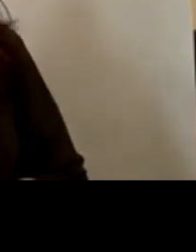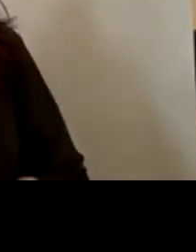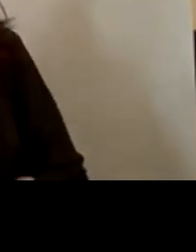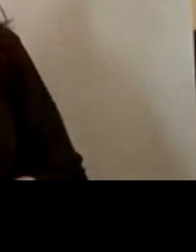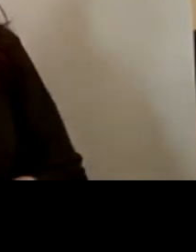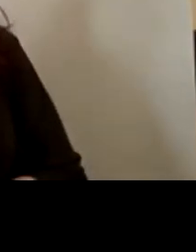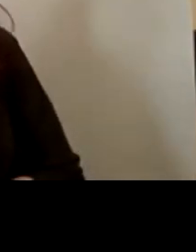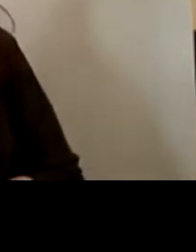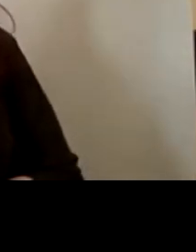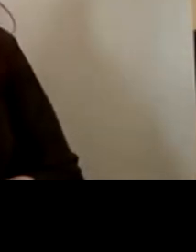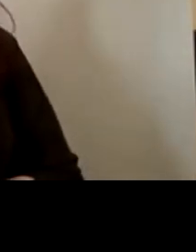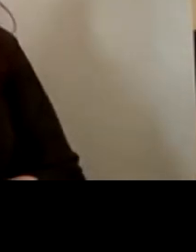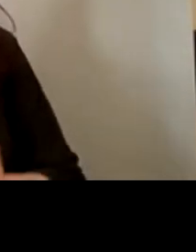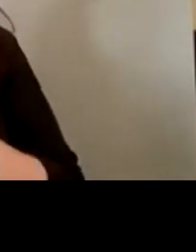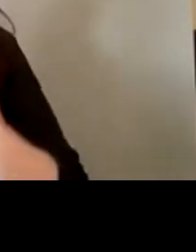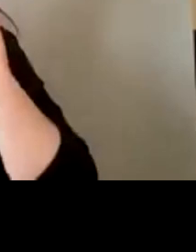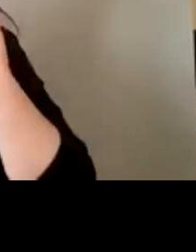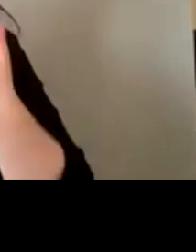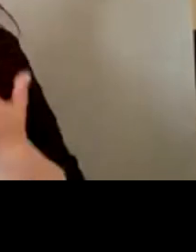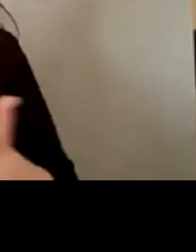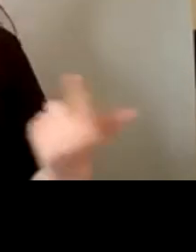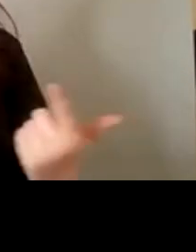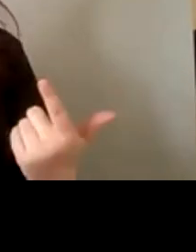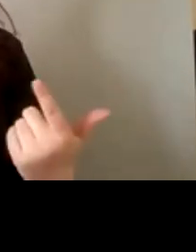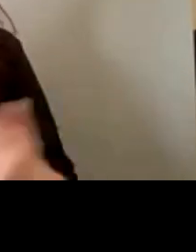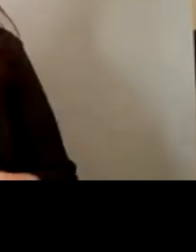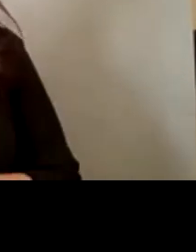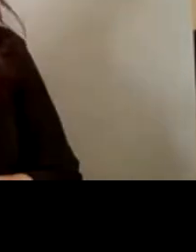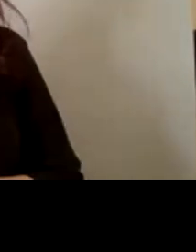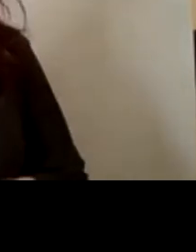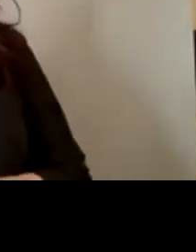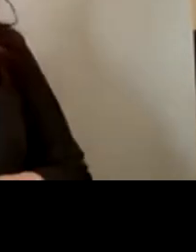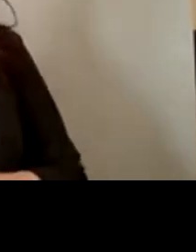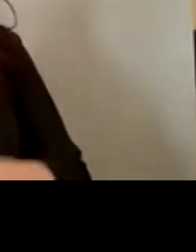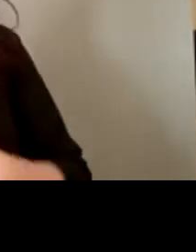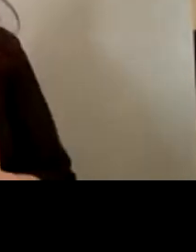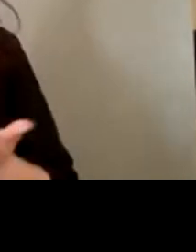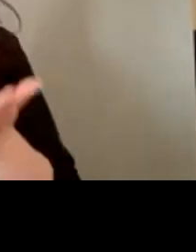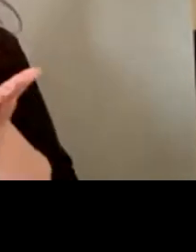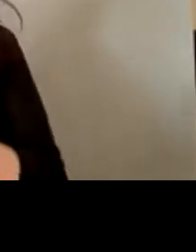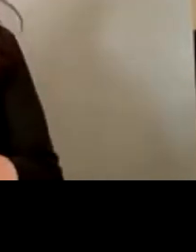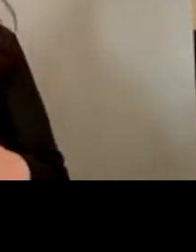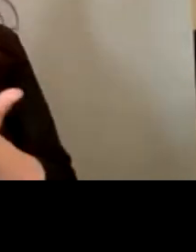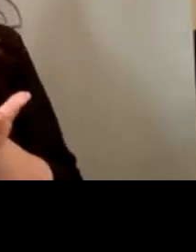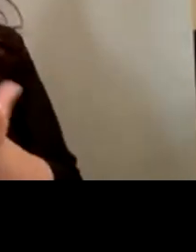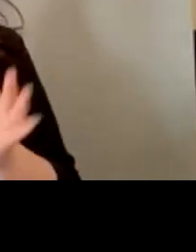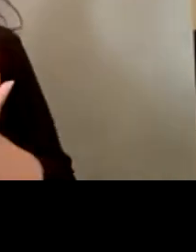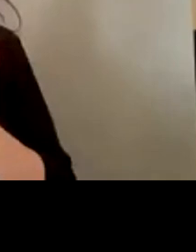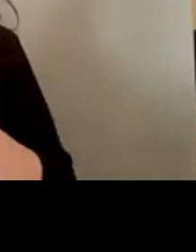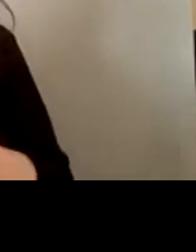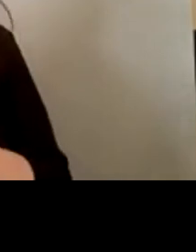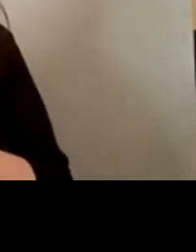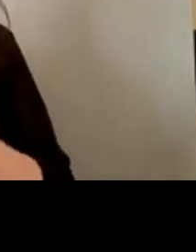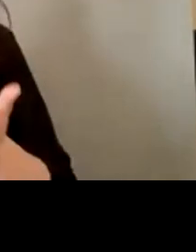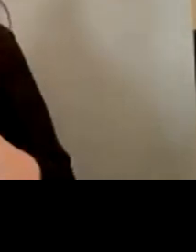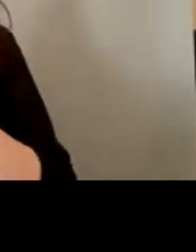um thank you very very much to all of the speakers that's lillian lawson bernie dorkty hazel